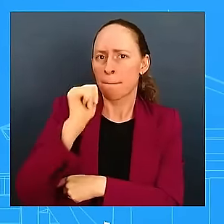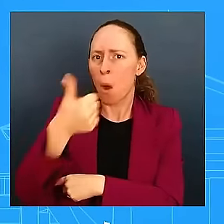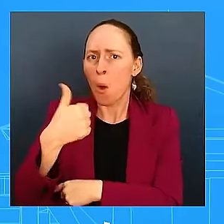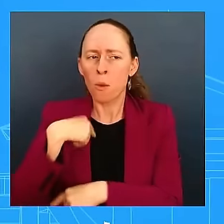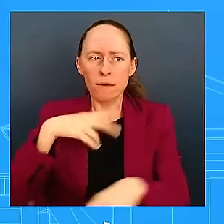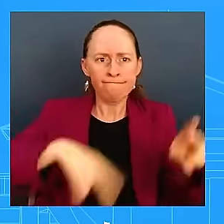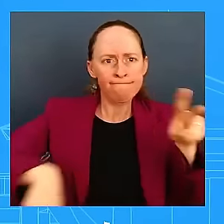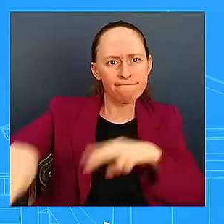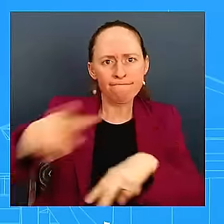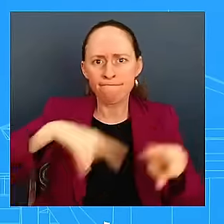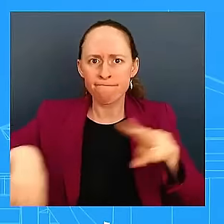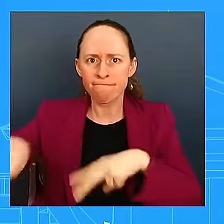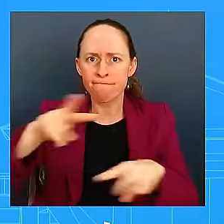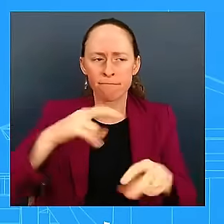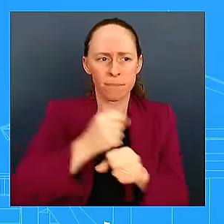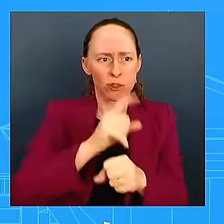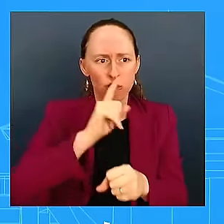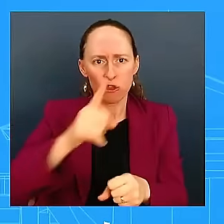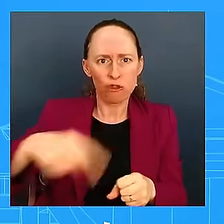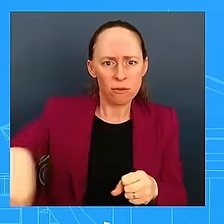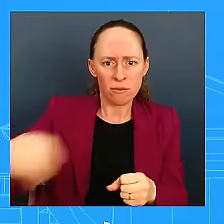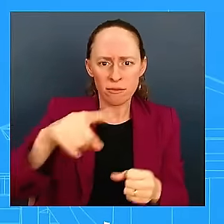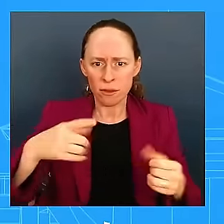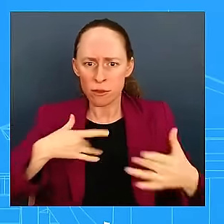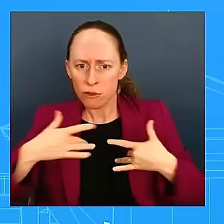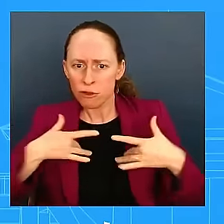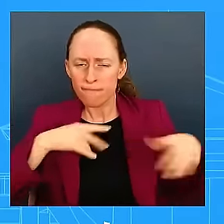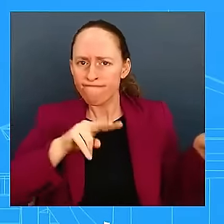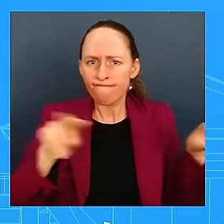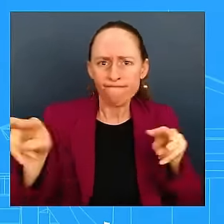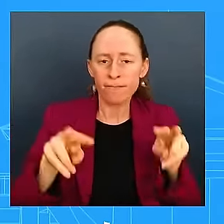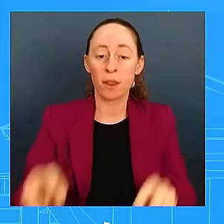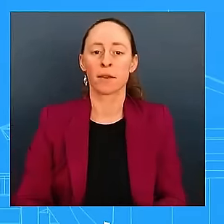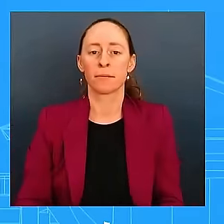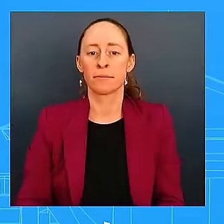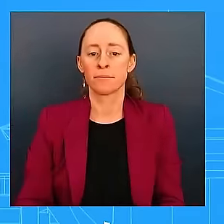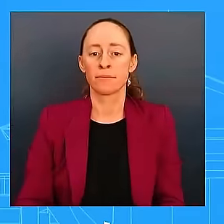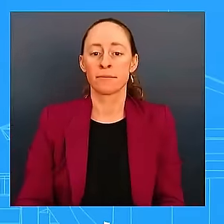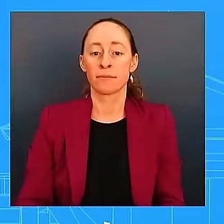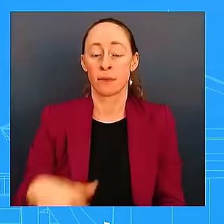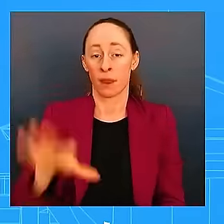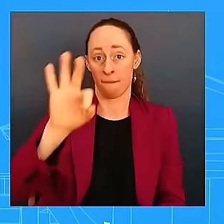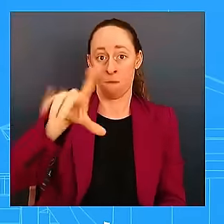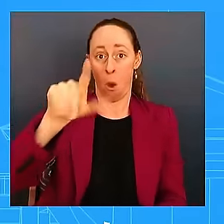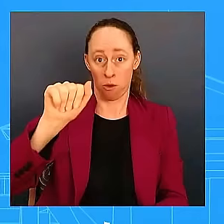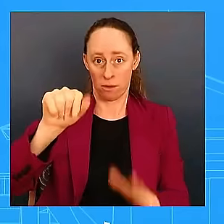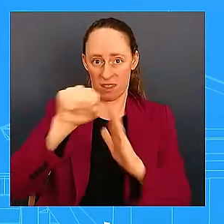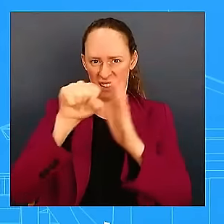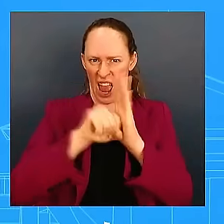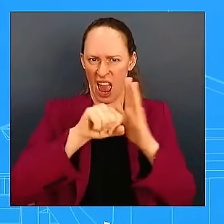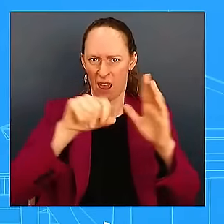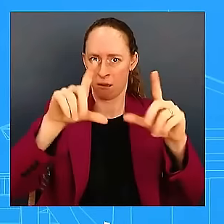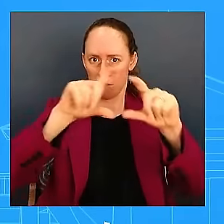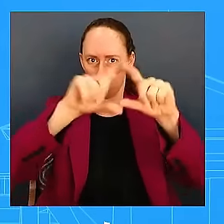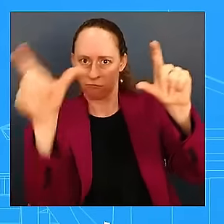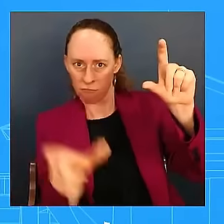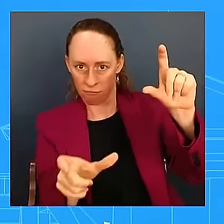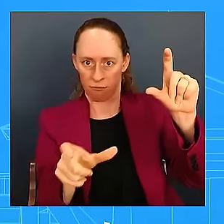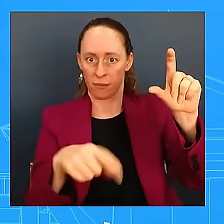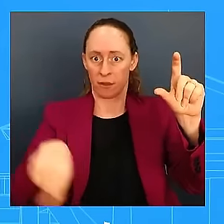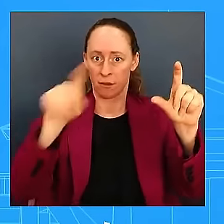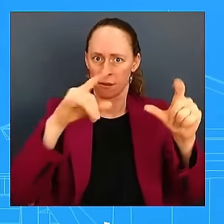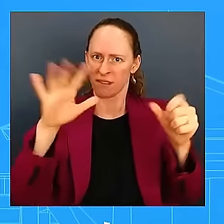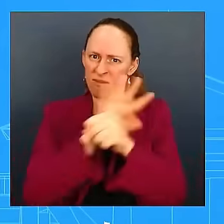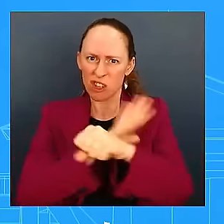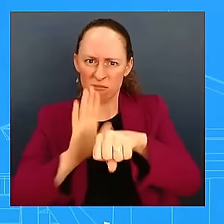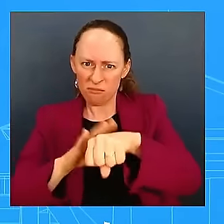The entire state of Florida is under some type of warning right now, whether that's a hurricane warning or a tropical storm warning. And we